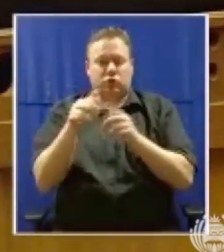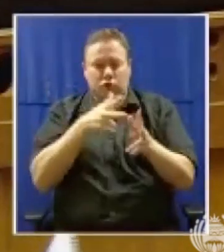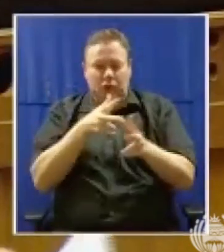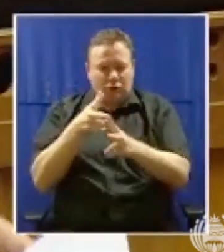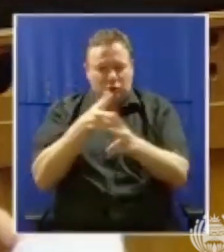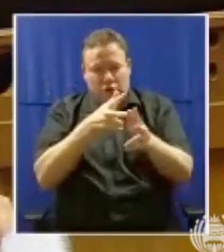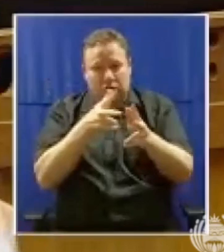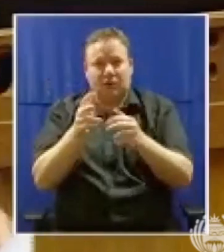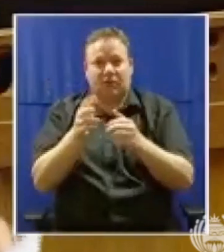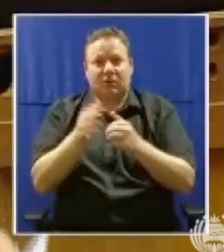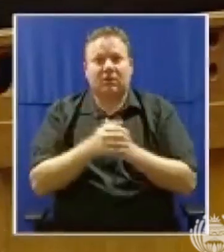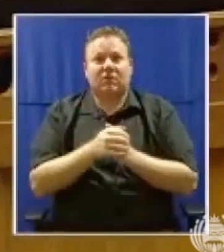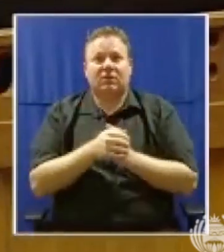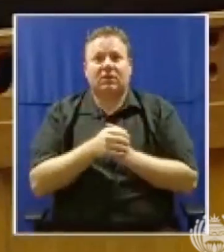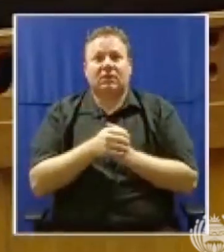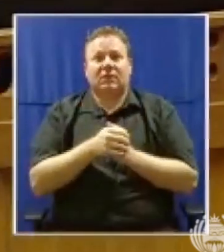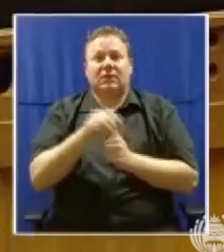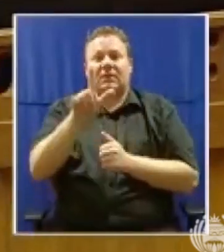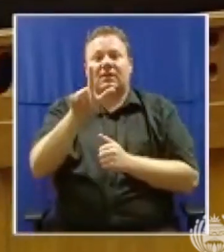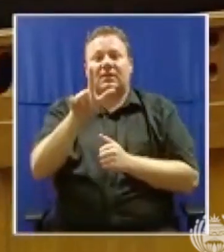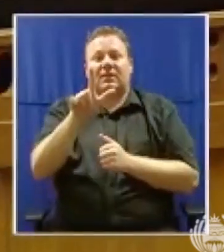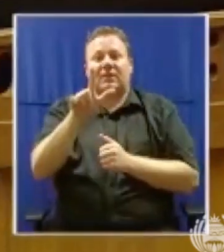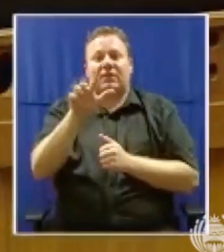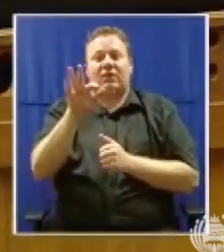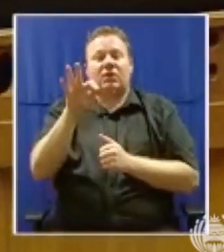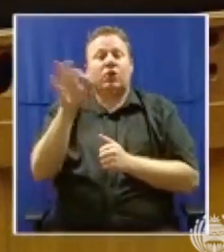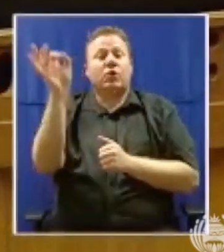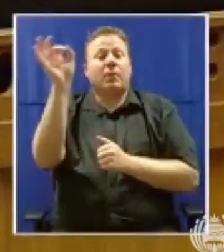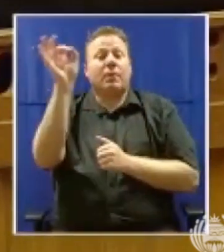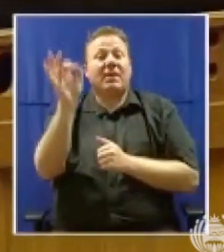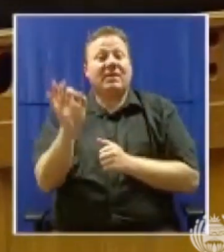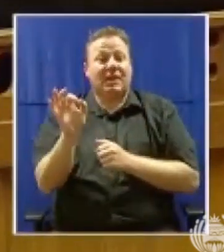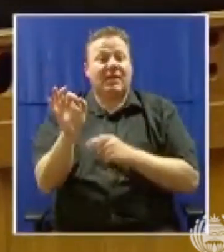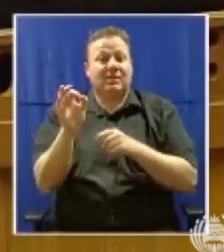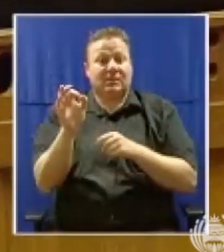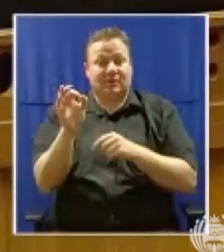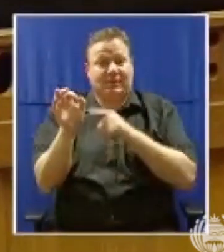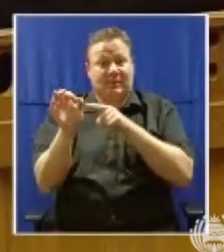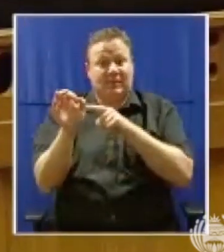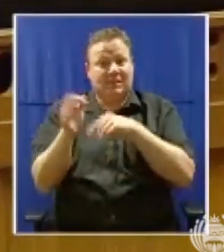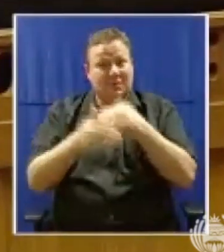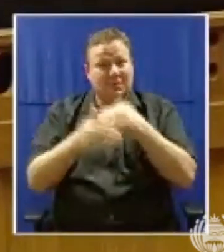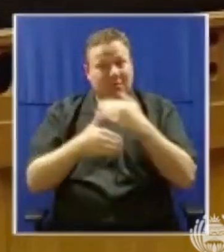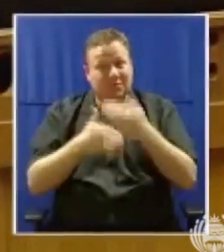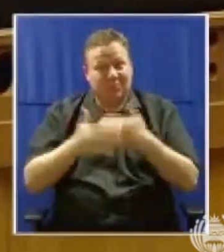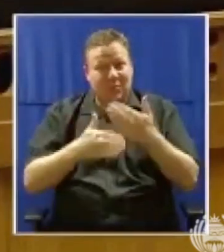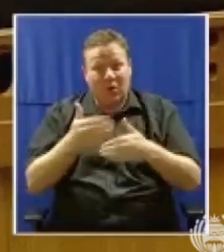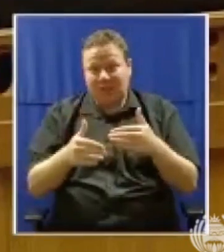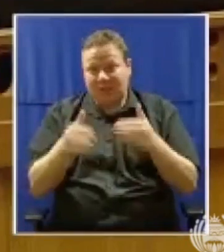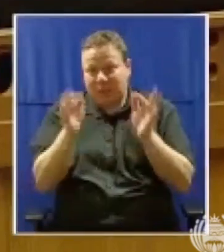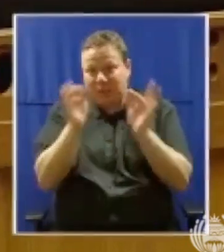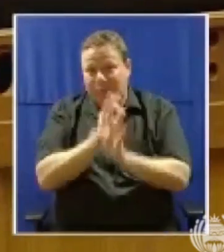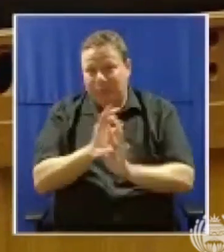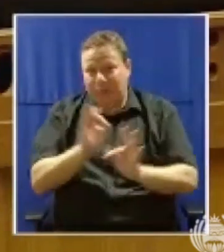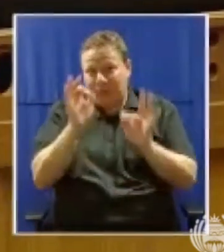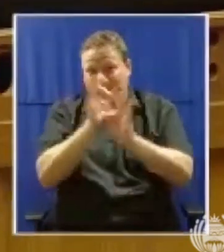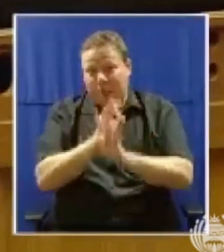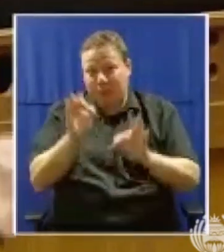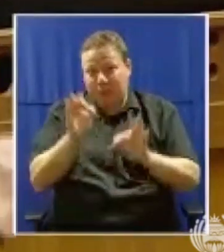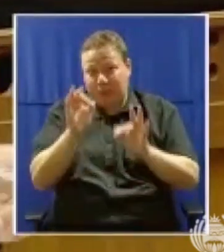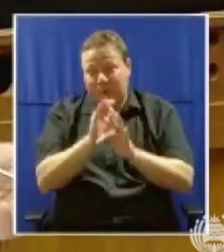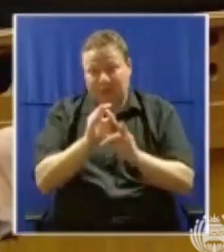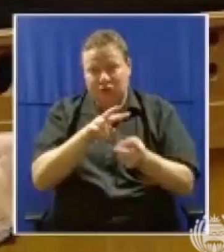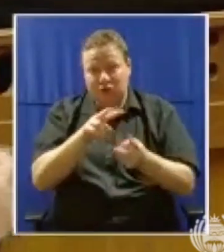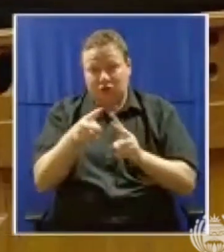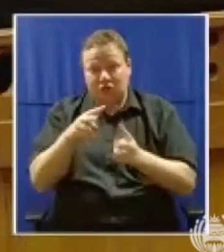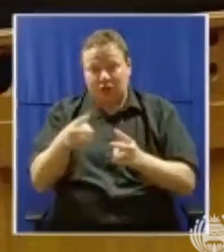We found that in 73% of cases, there has been no progress at all on the reform commitments you've made.